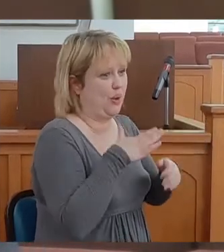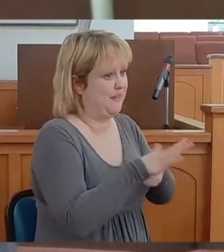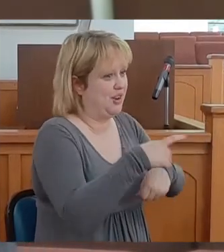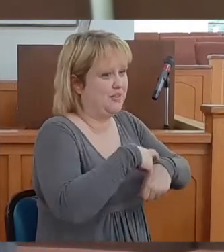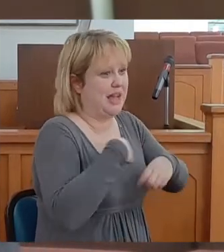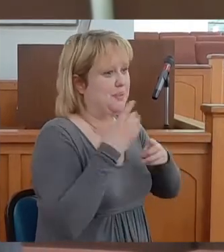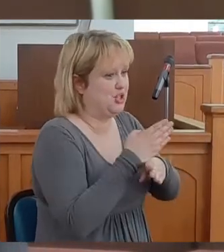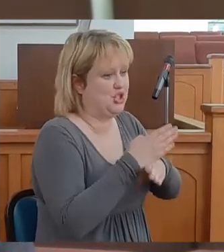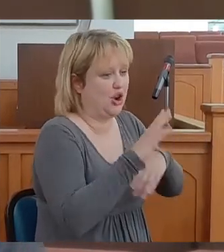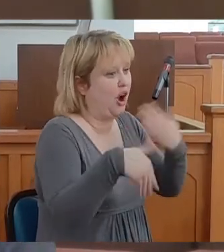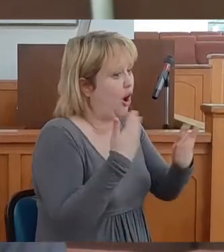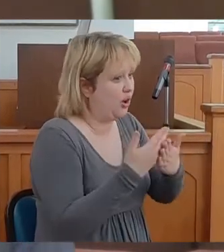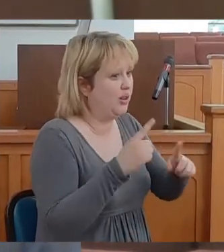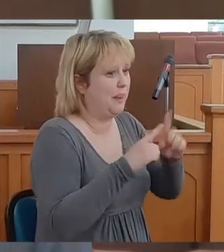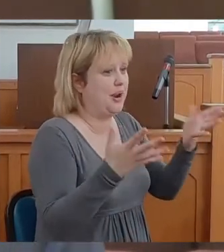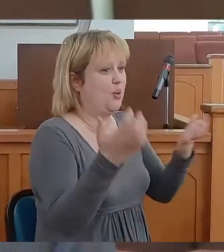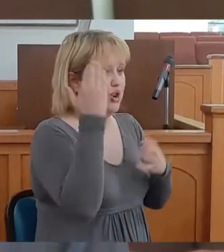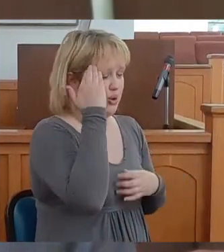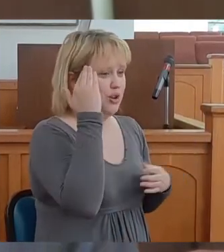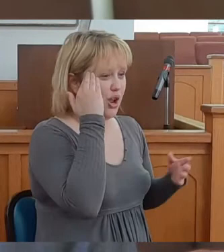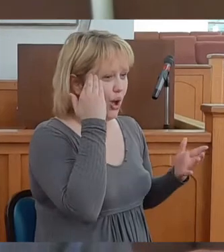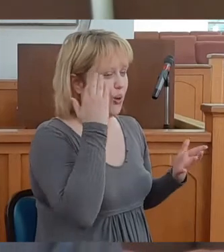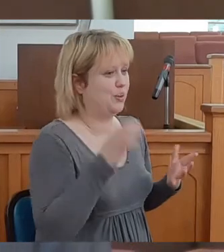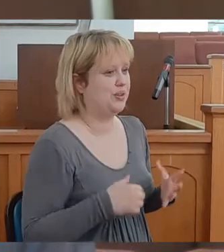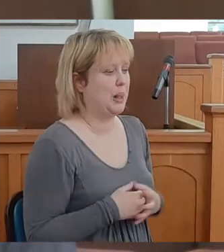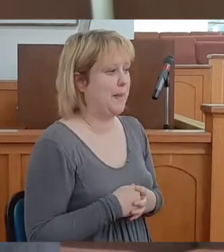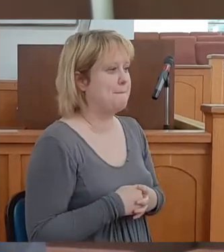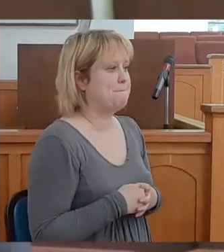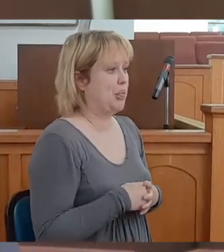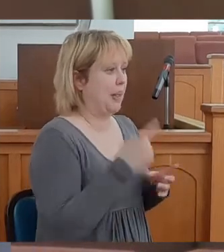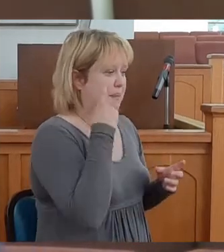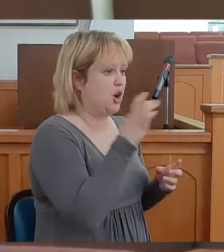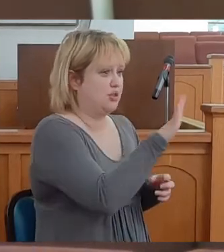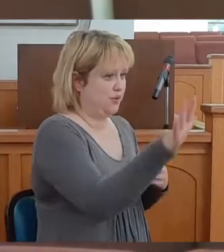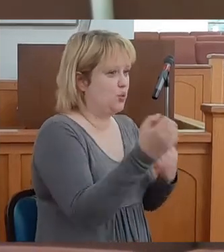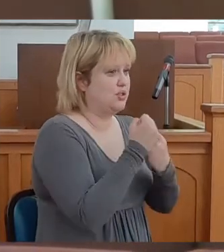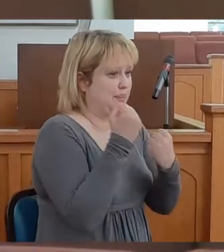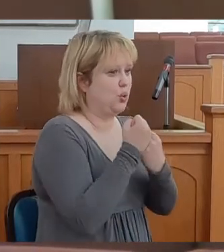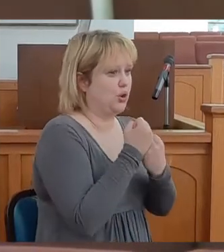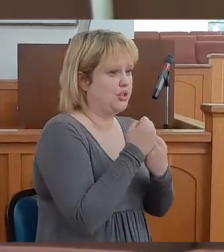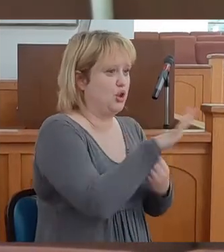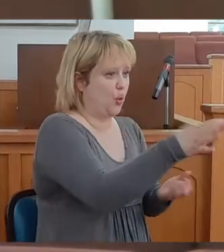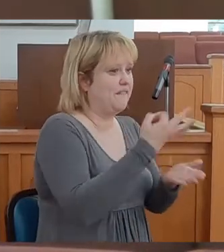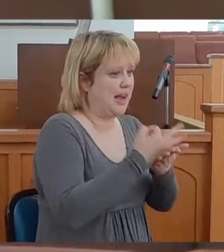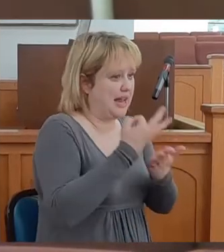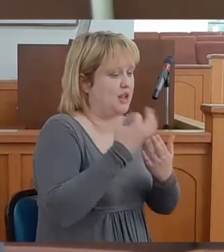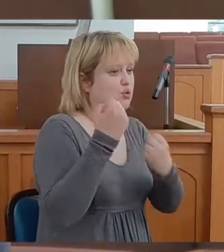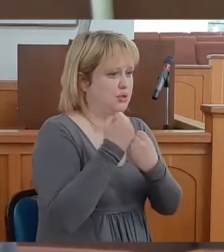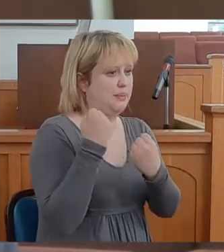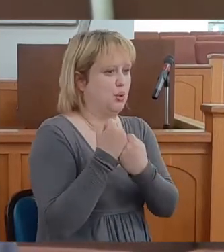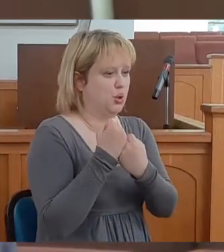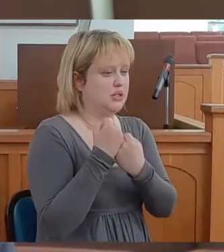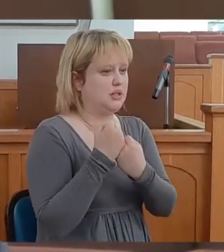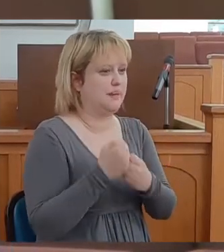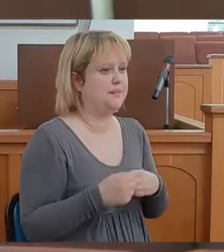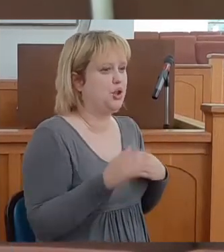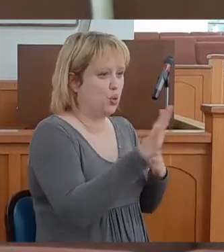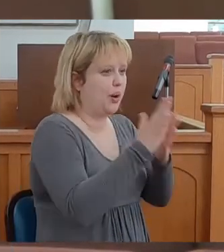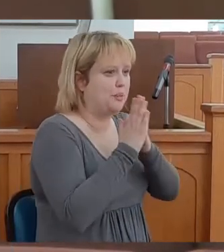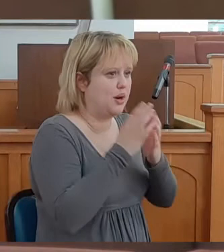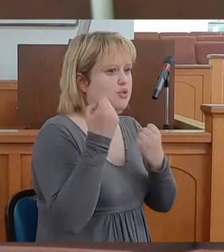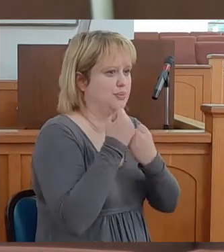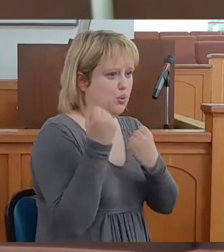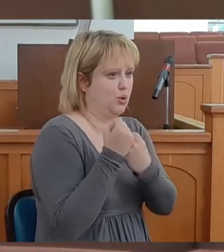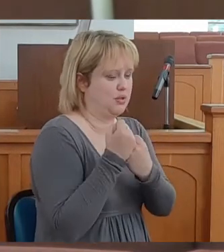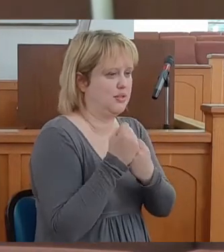share. But I want you to know, because of your support, your financial support, your prayer